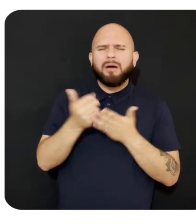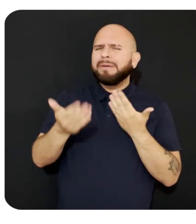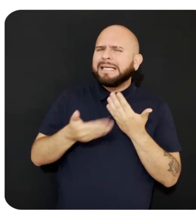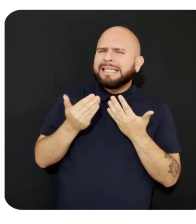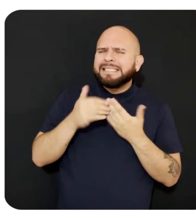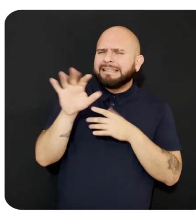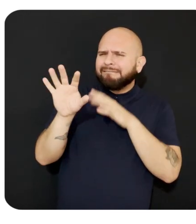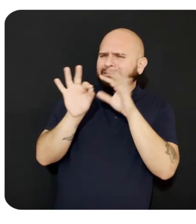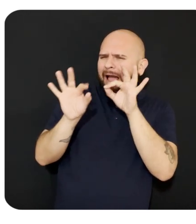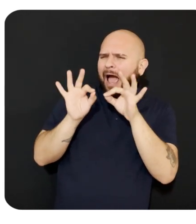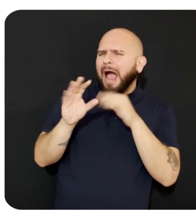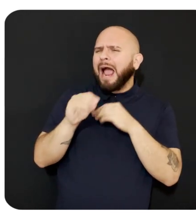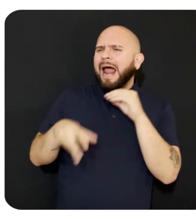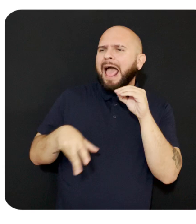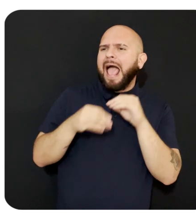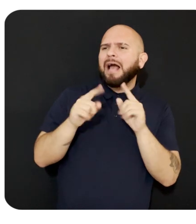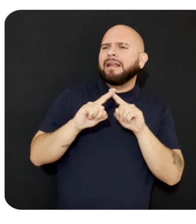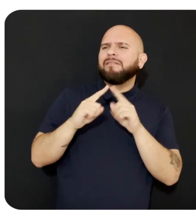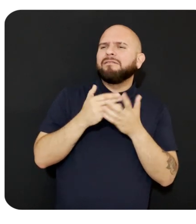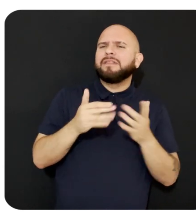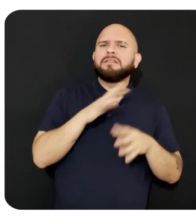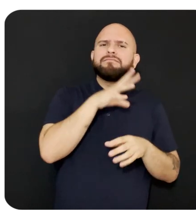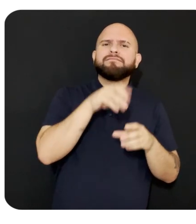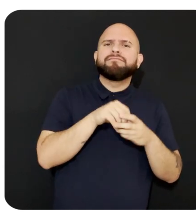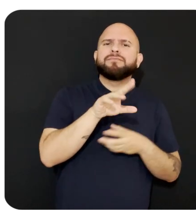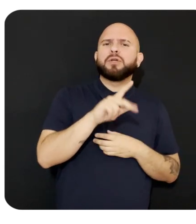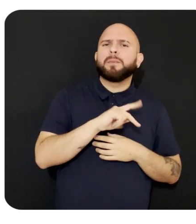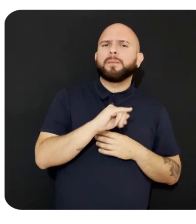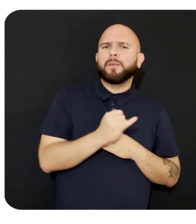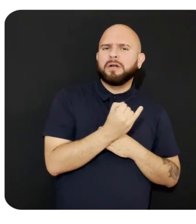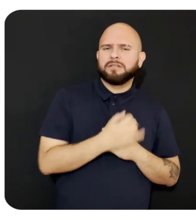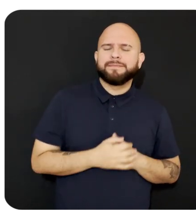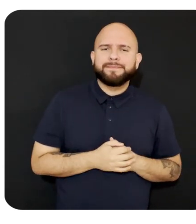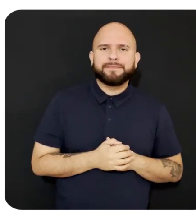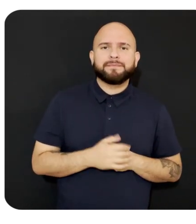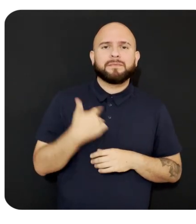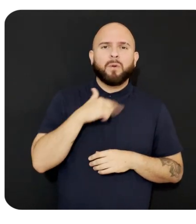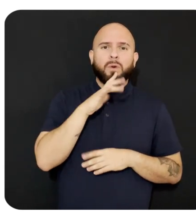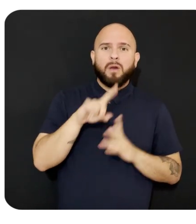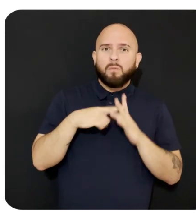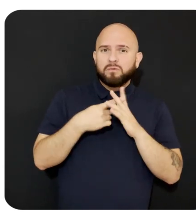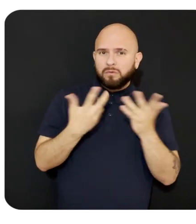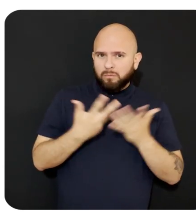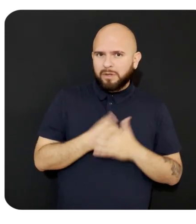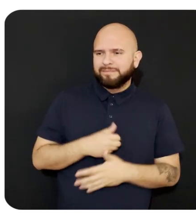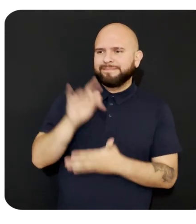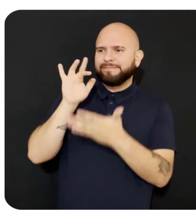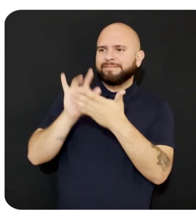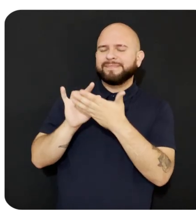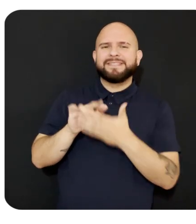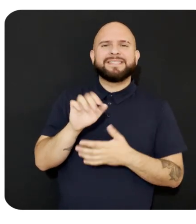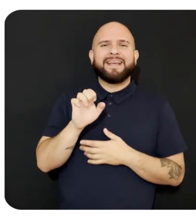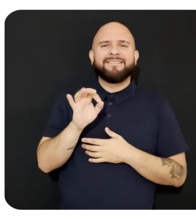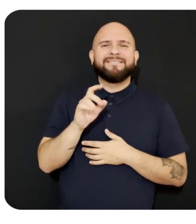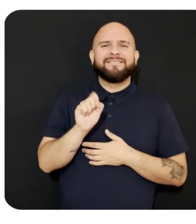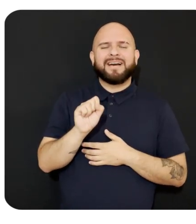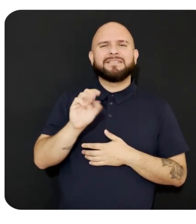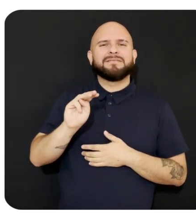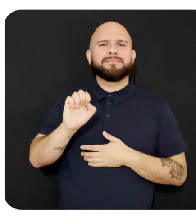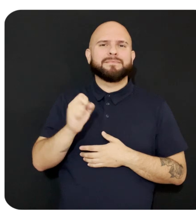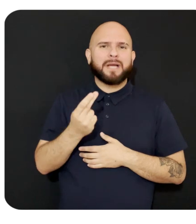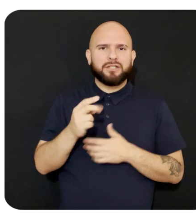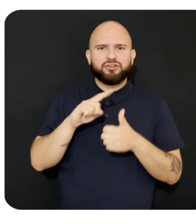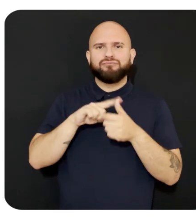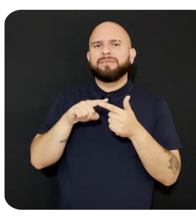add different features to your project. We're going to start this project by clicking to add the effects mesh, pass-through,